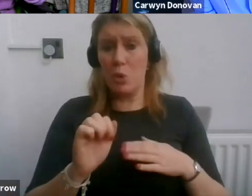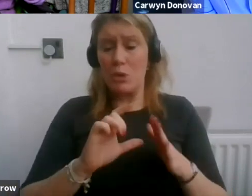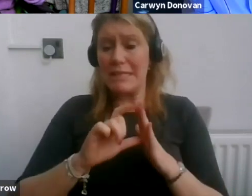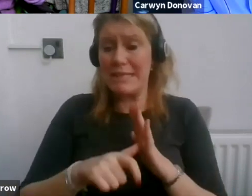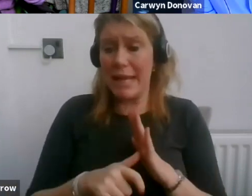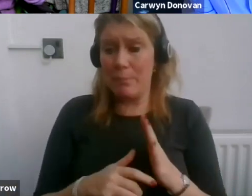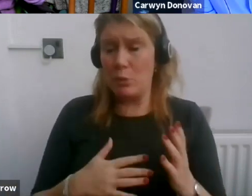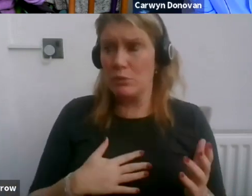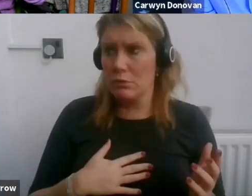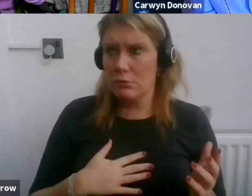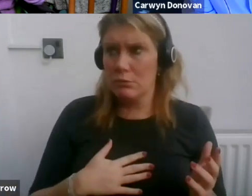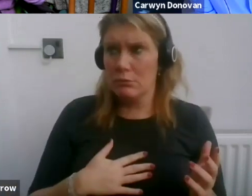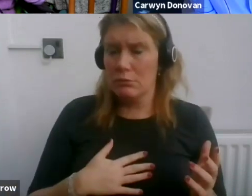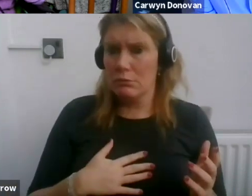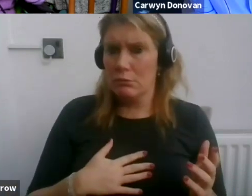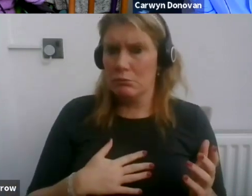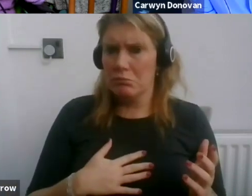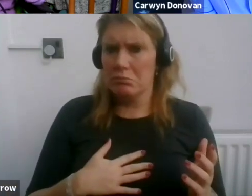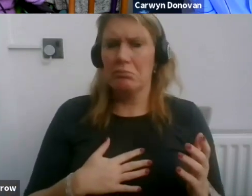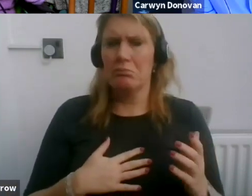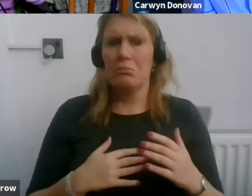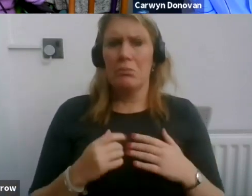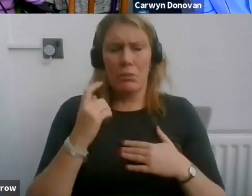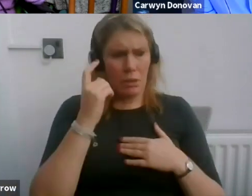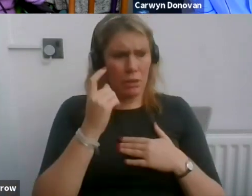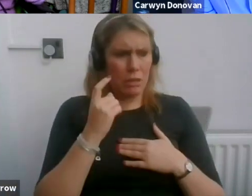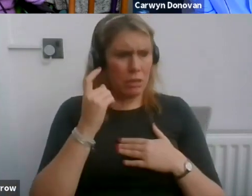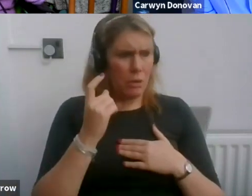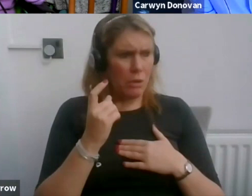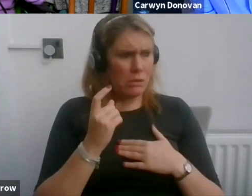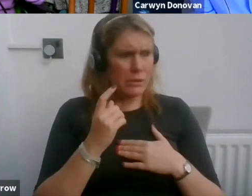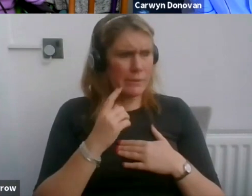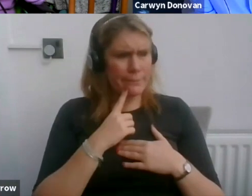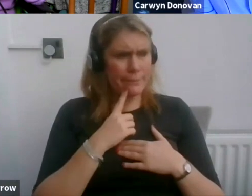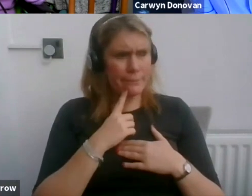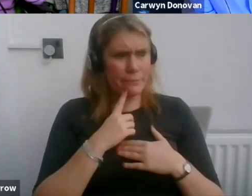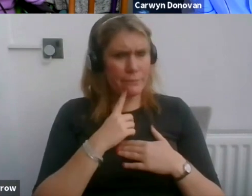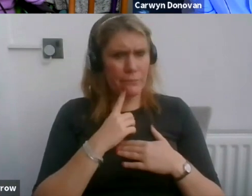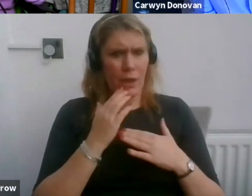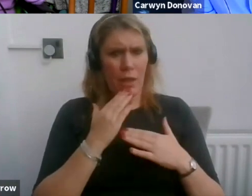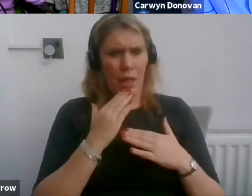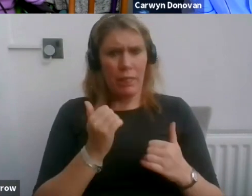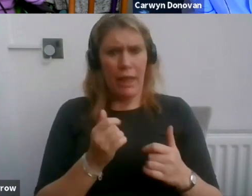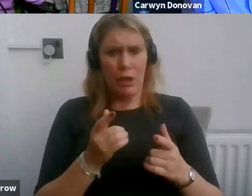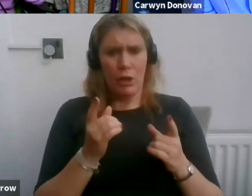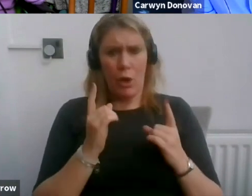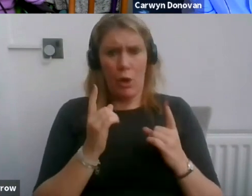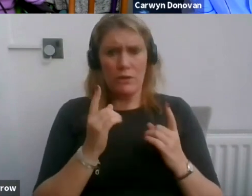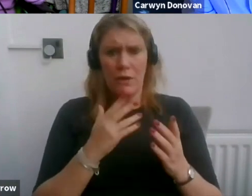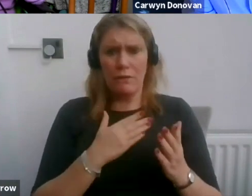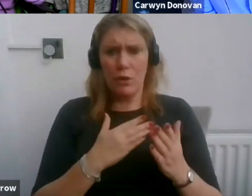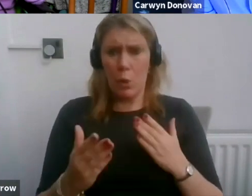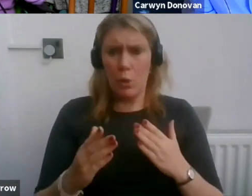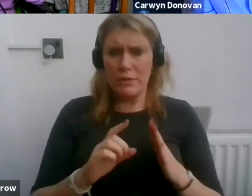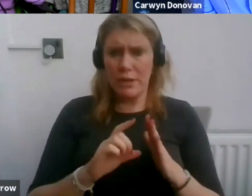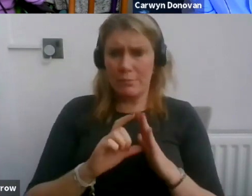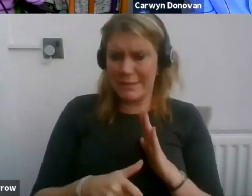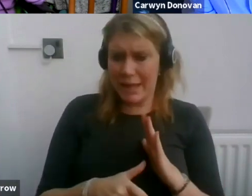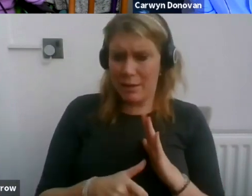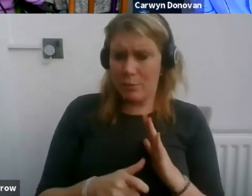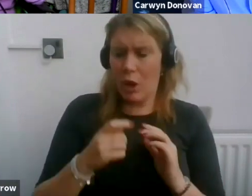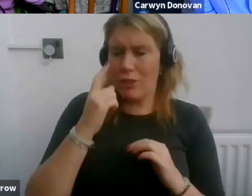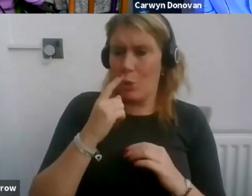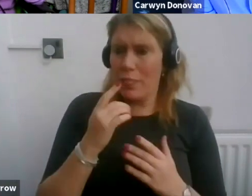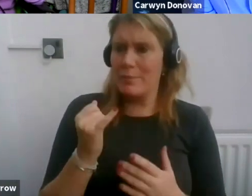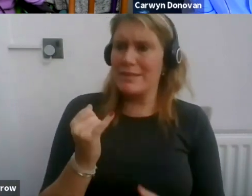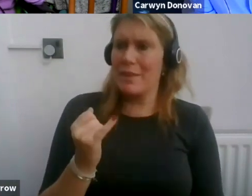And I thought about it and I thought, oh, thank God, of course I am. I thought there was something wrong with me. And